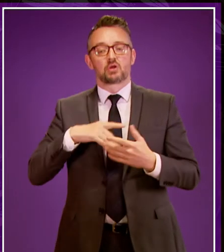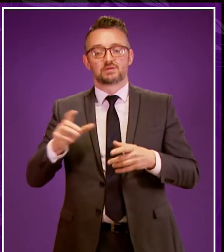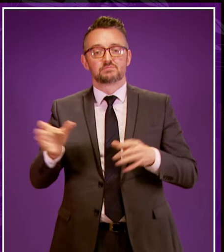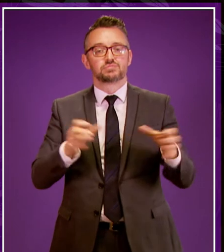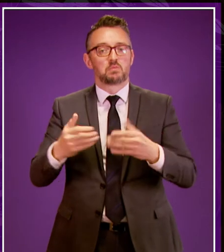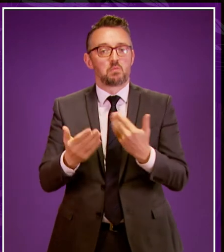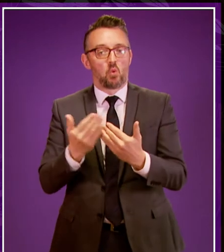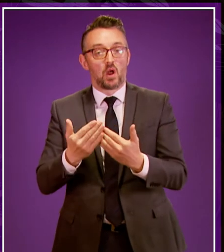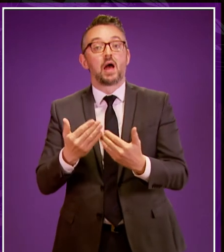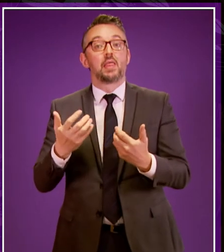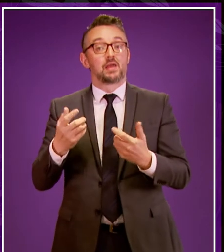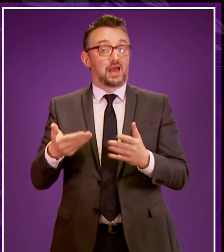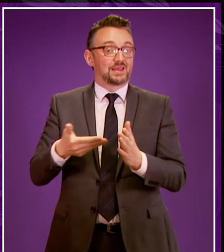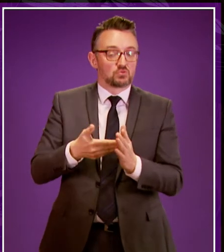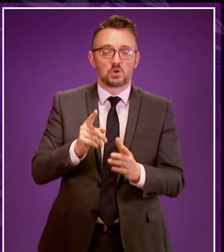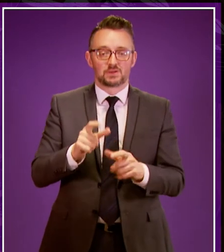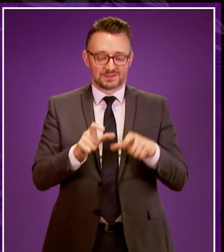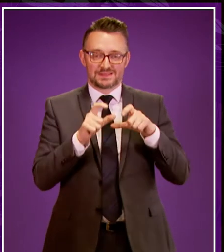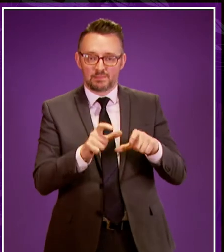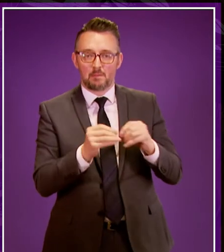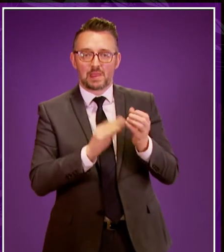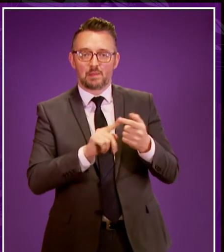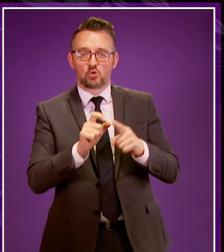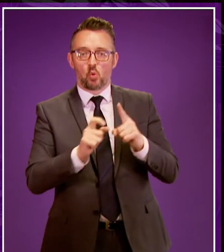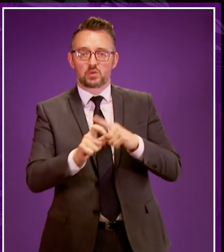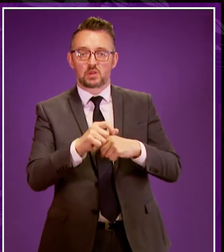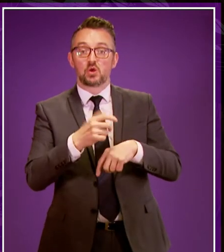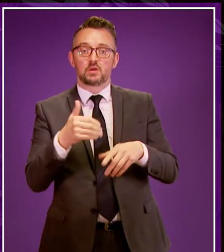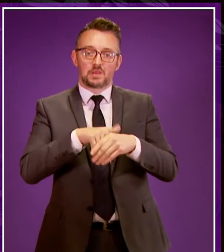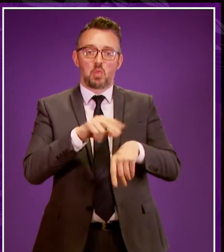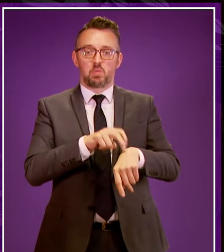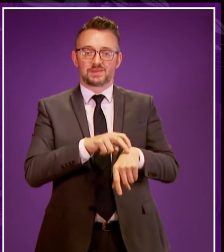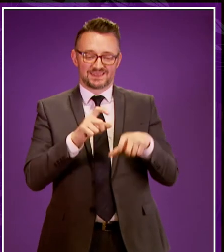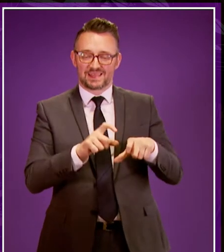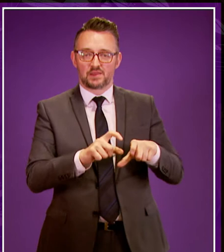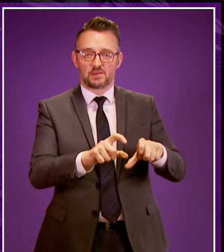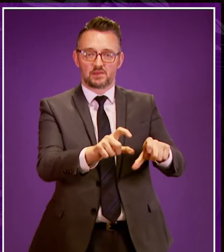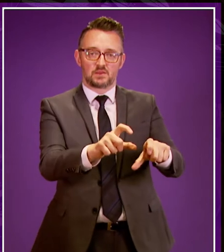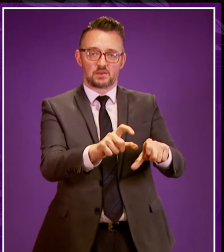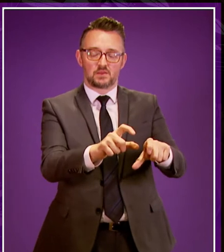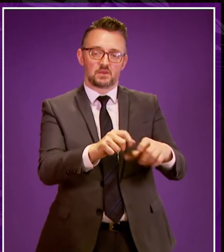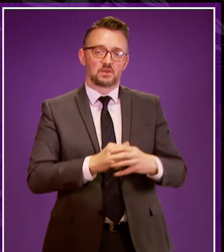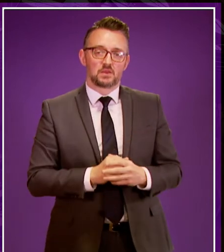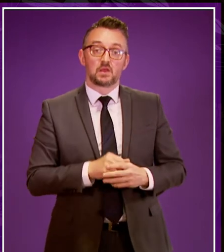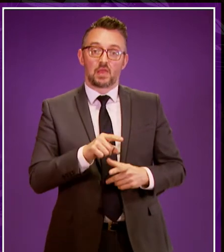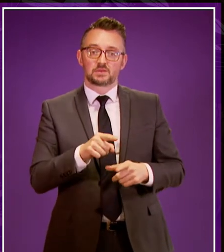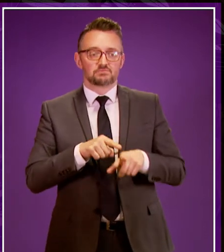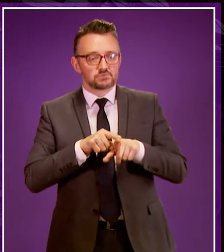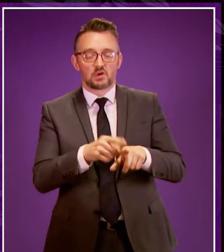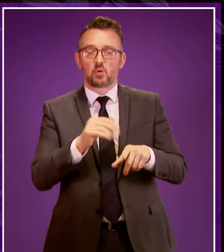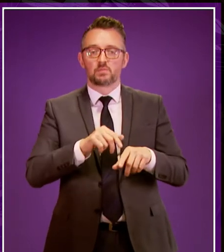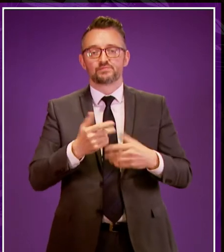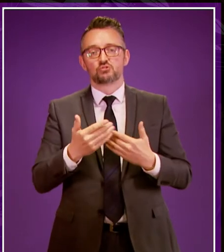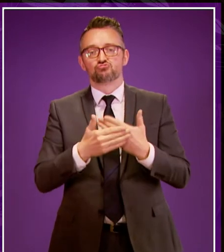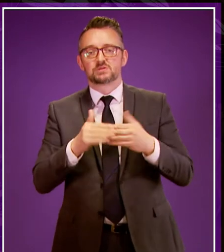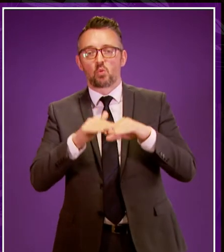also to improve retention of those individuals from BME communities coming into the service. That's been driven by the race equality framework